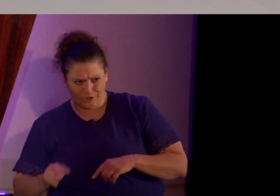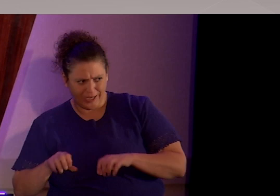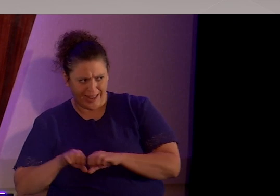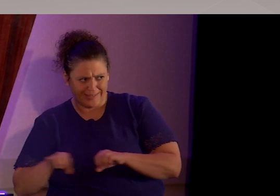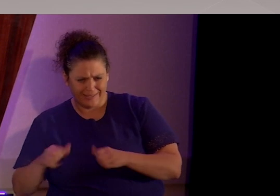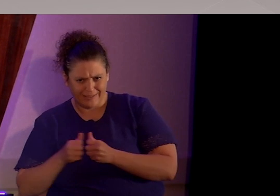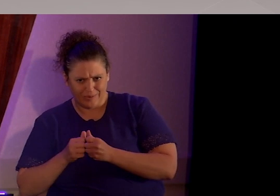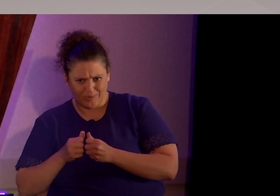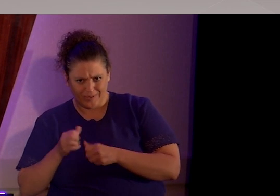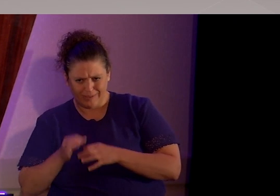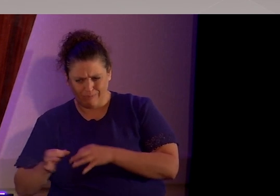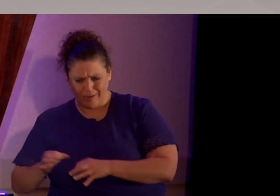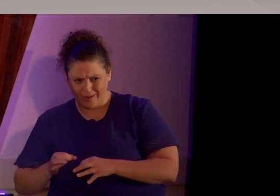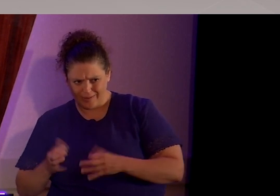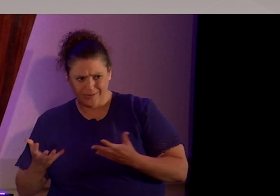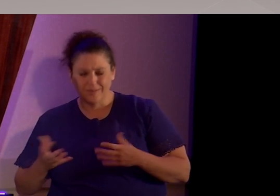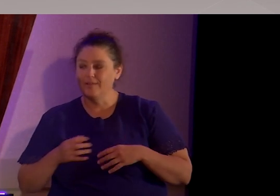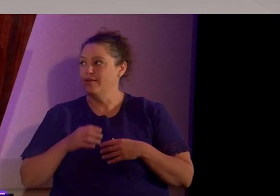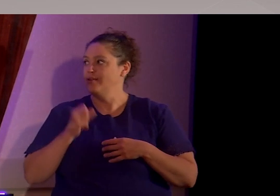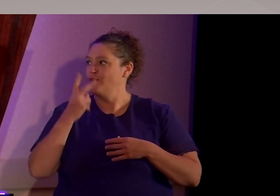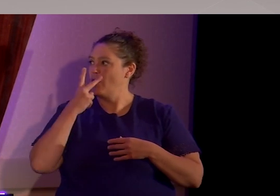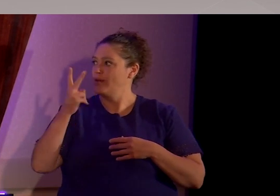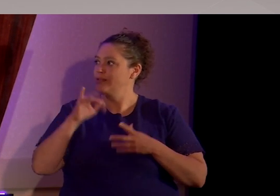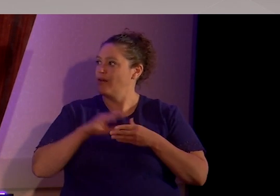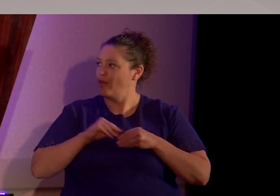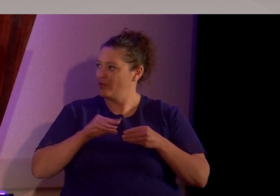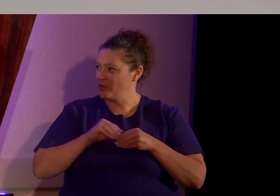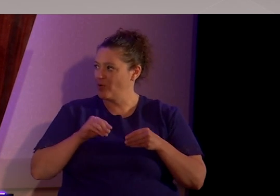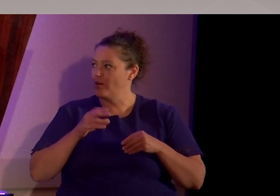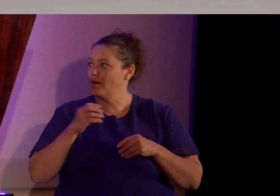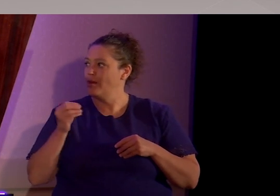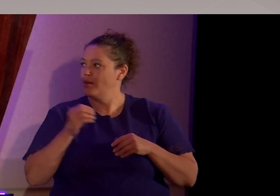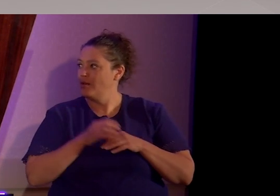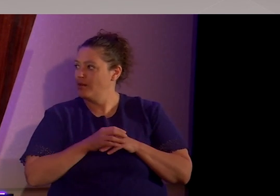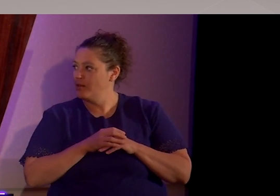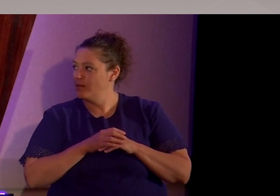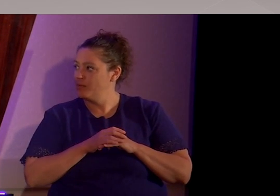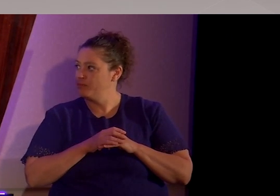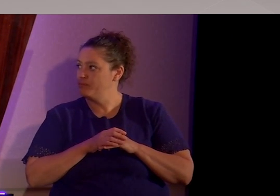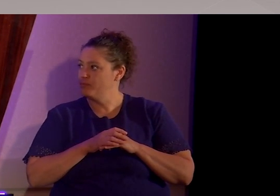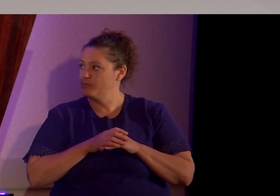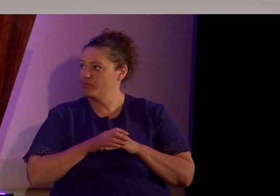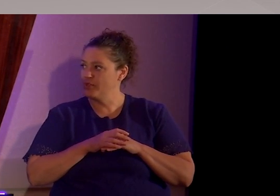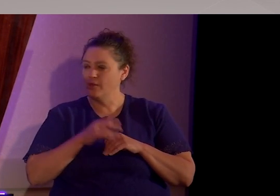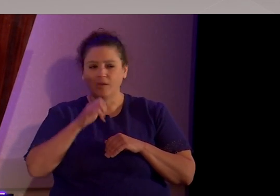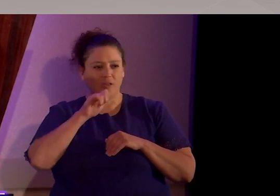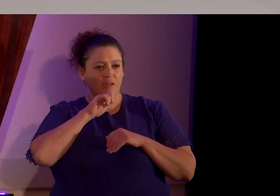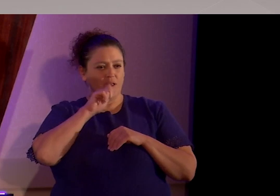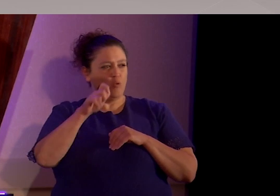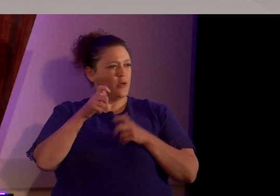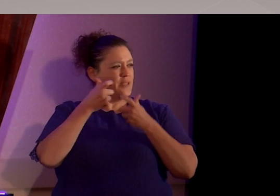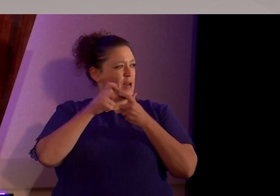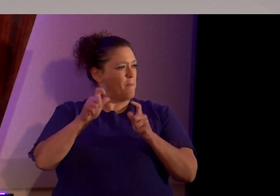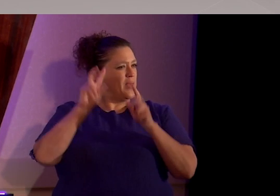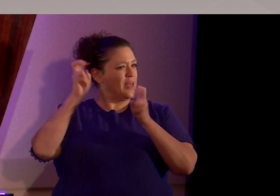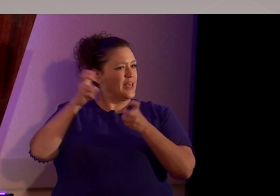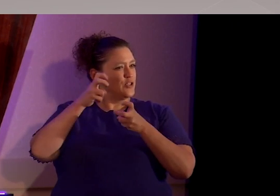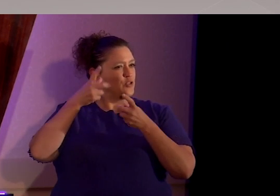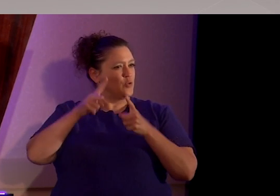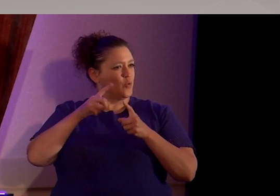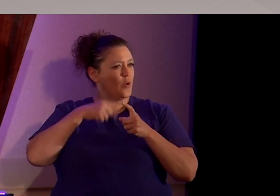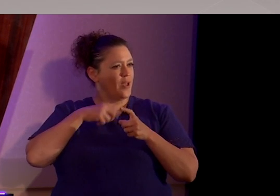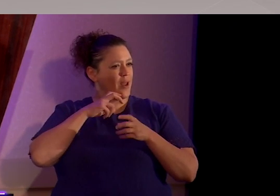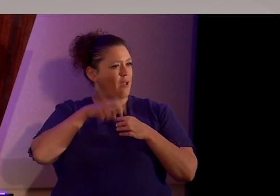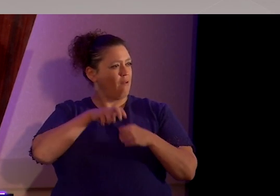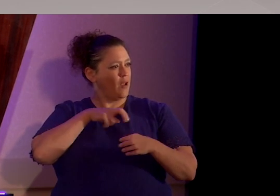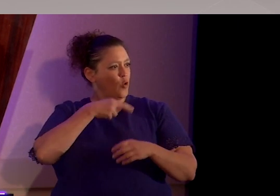So, I bring up this story, and it's not like, you know, a giant feature in my deconversion, but it was just one